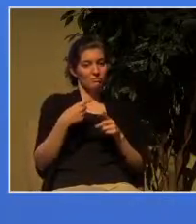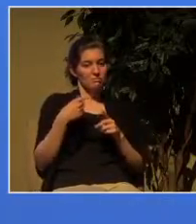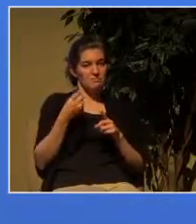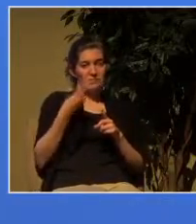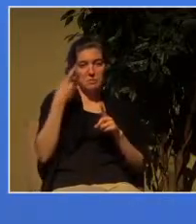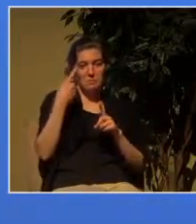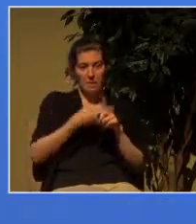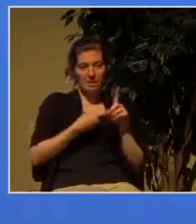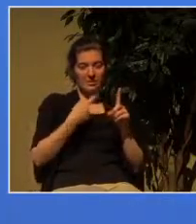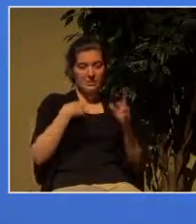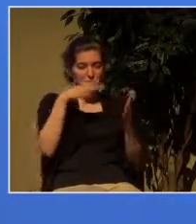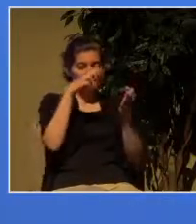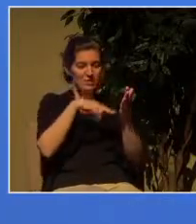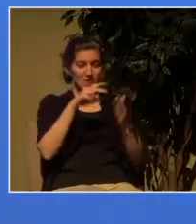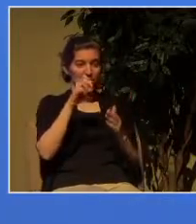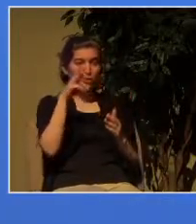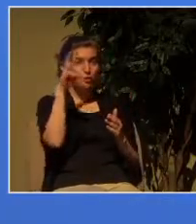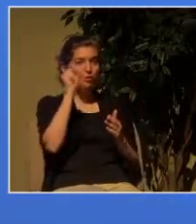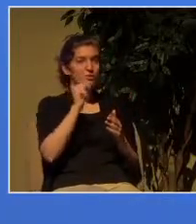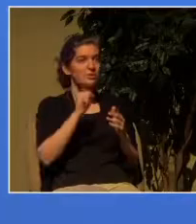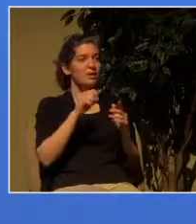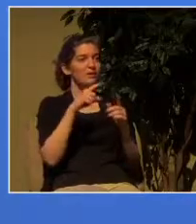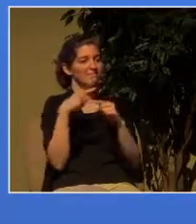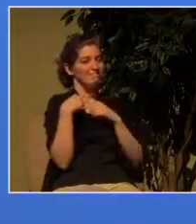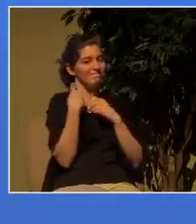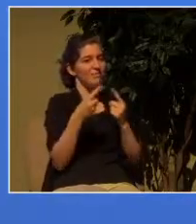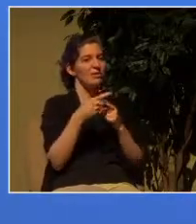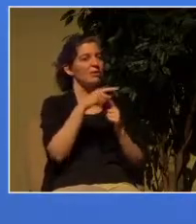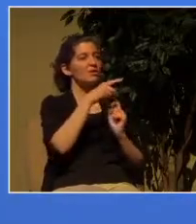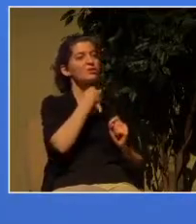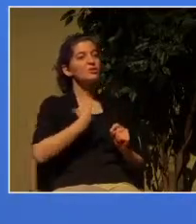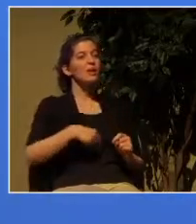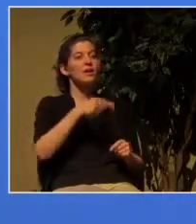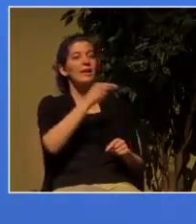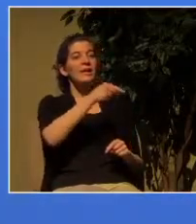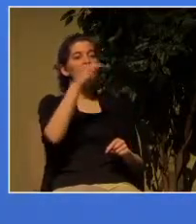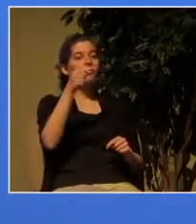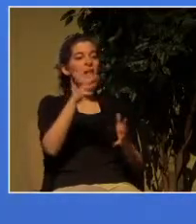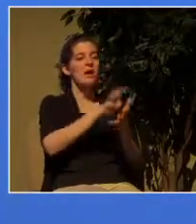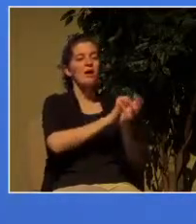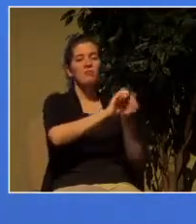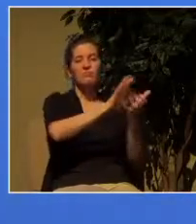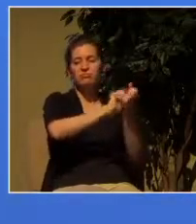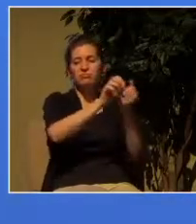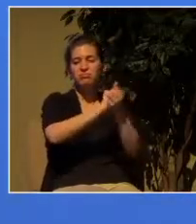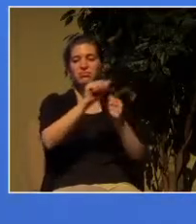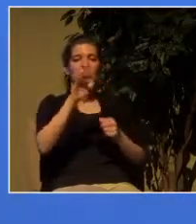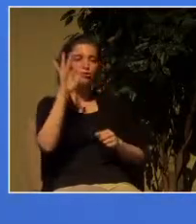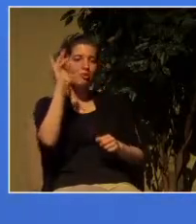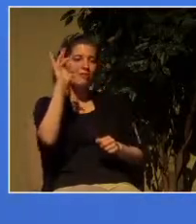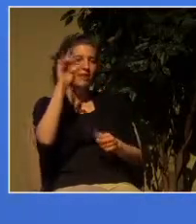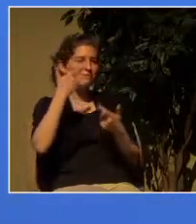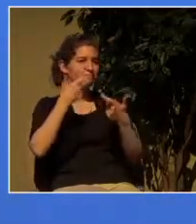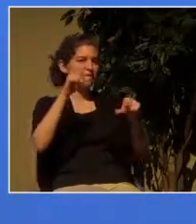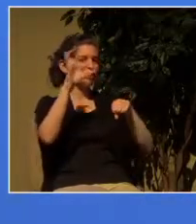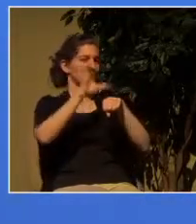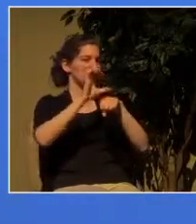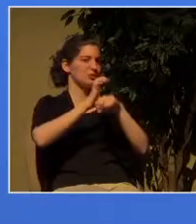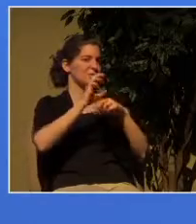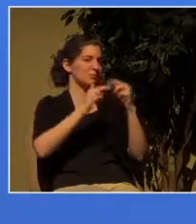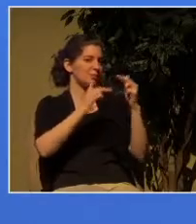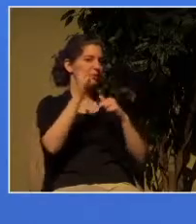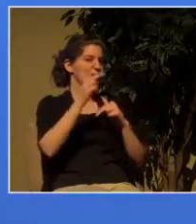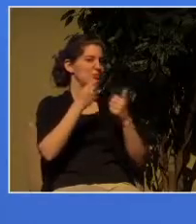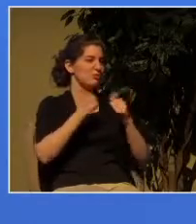destroyed 25 major church buildings to try to to stop the growth